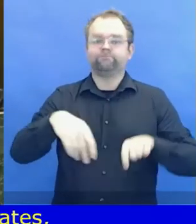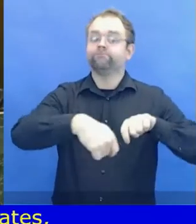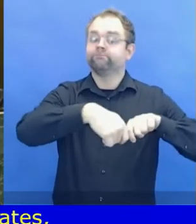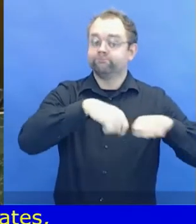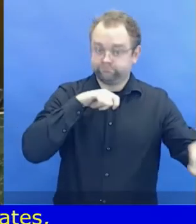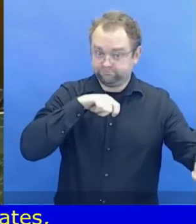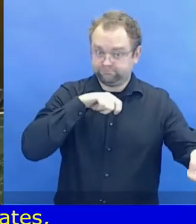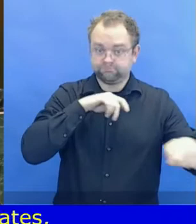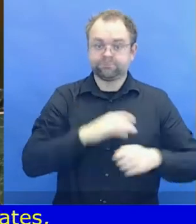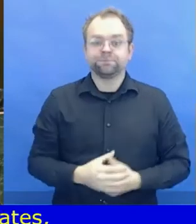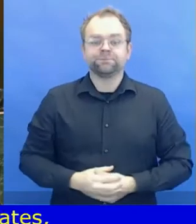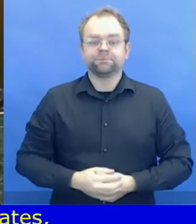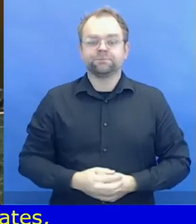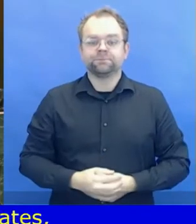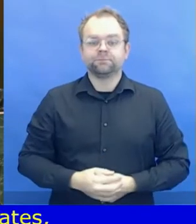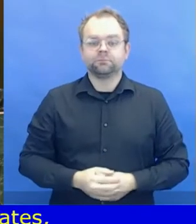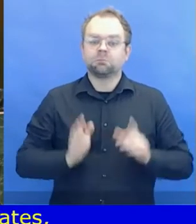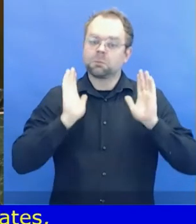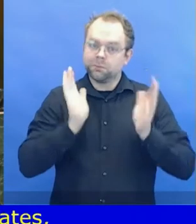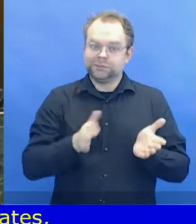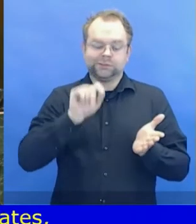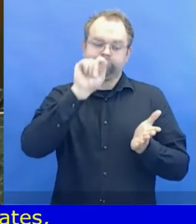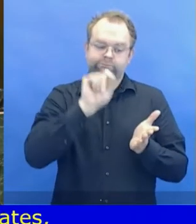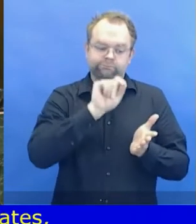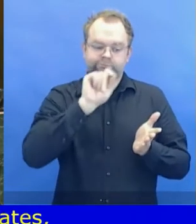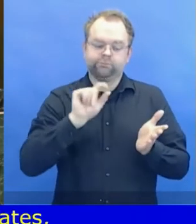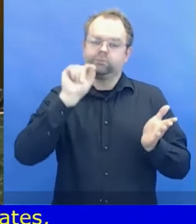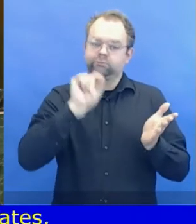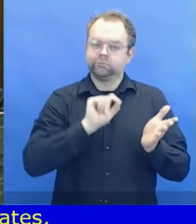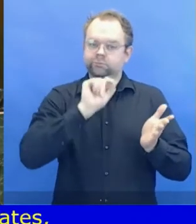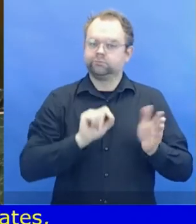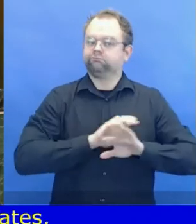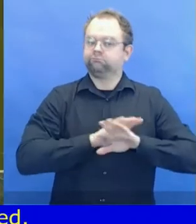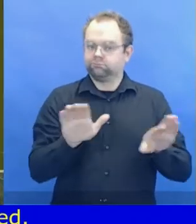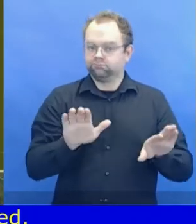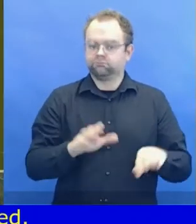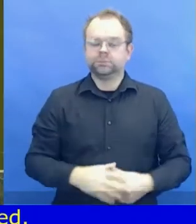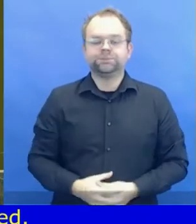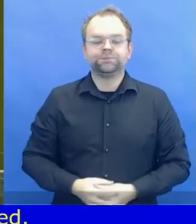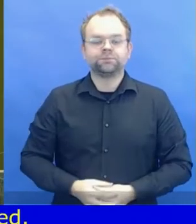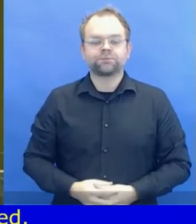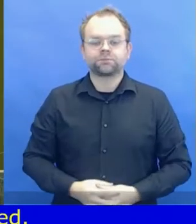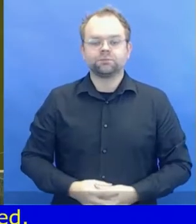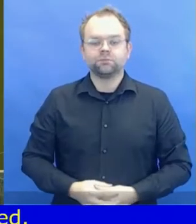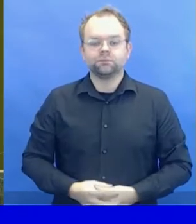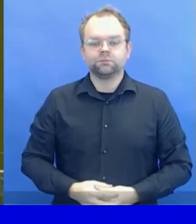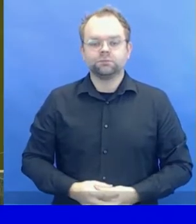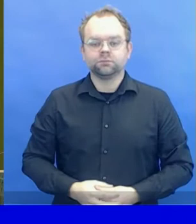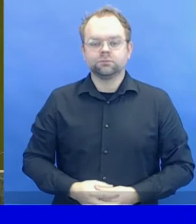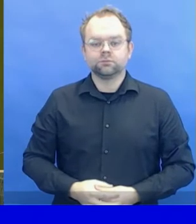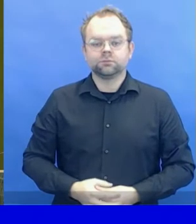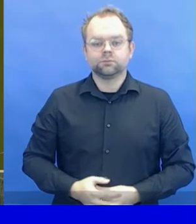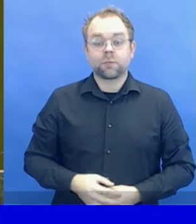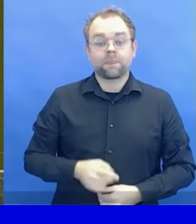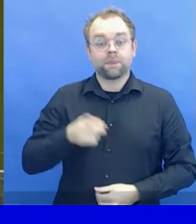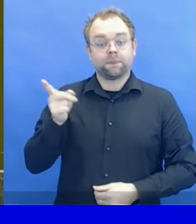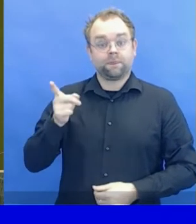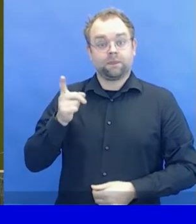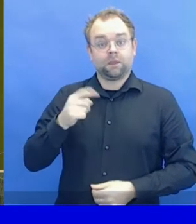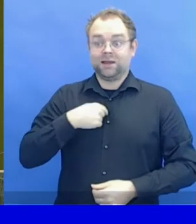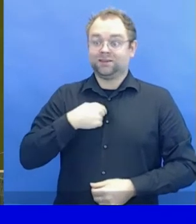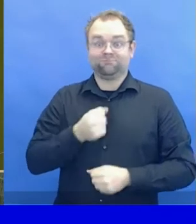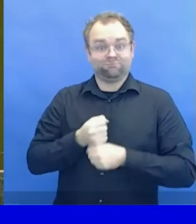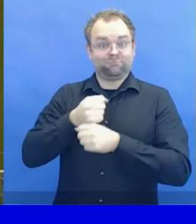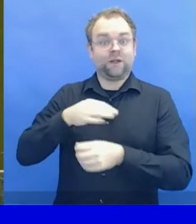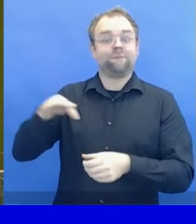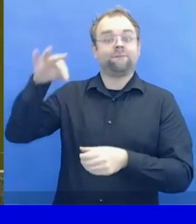For the casting of ballots, I will call the name of each state party in English alphabetical order